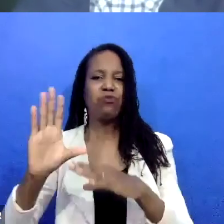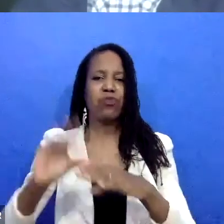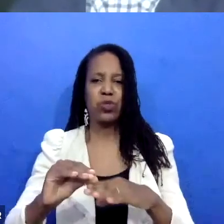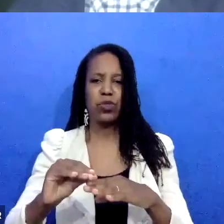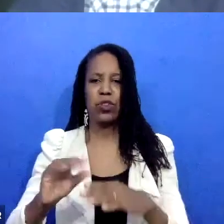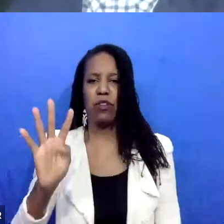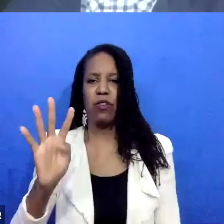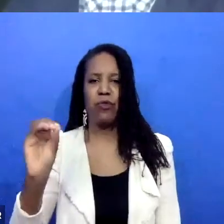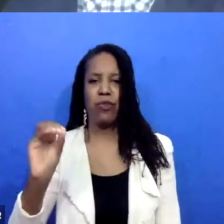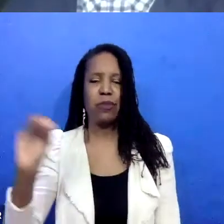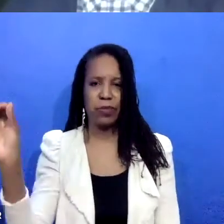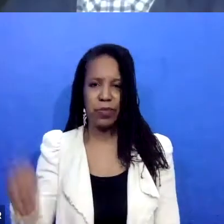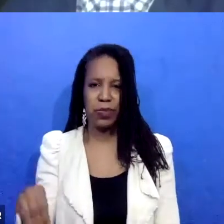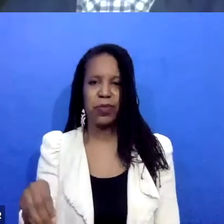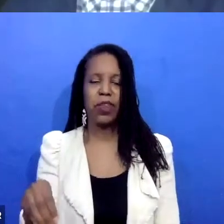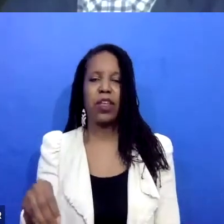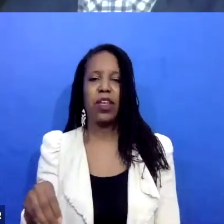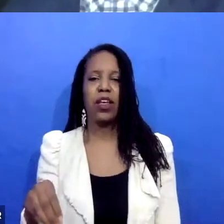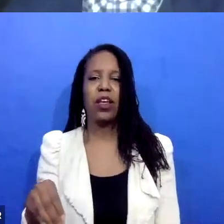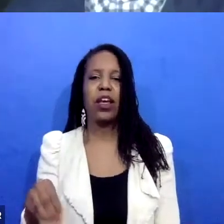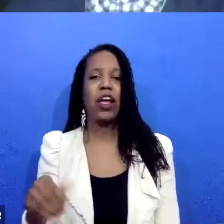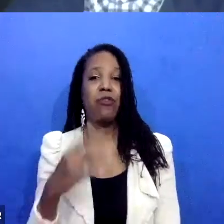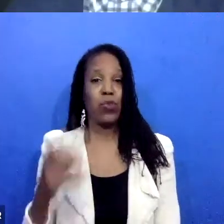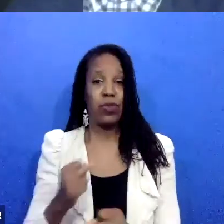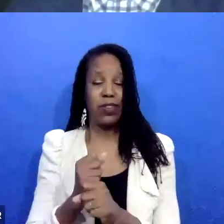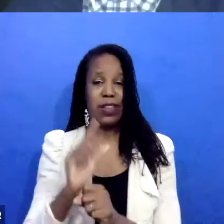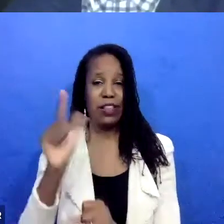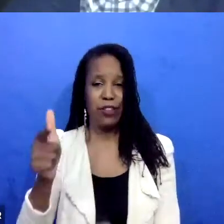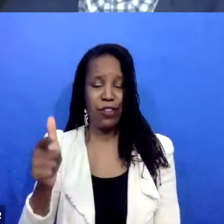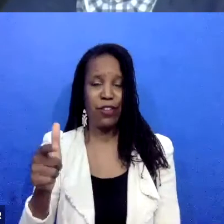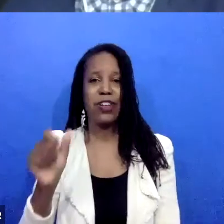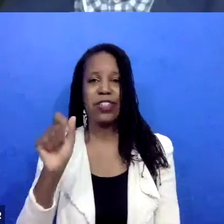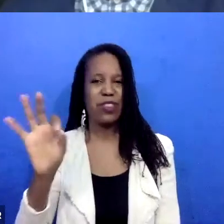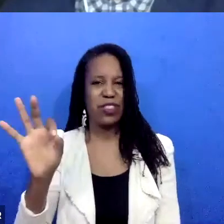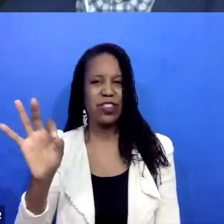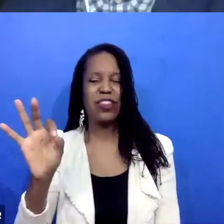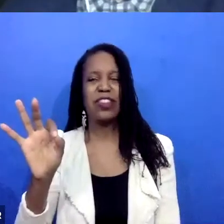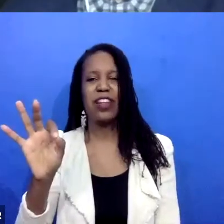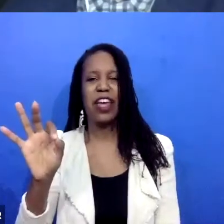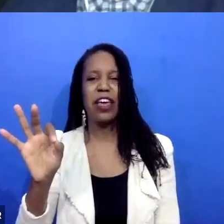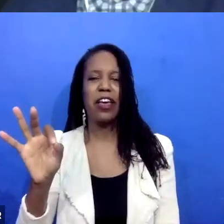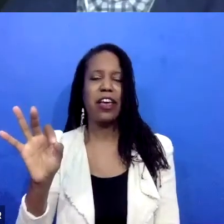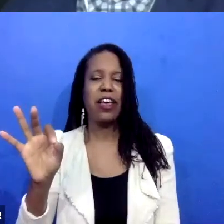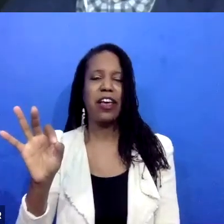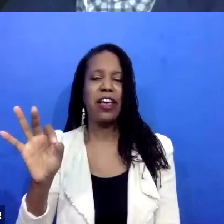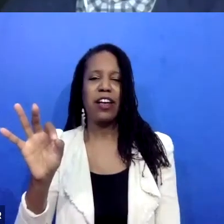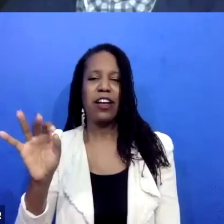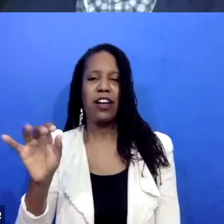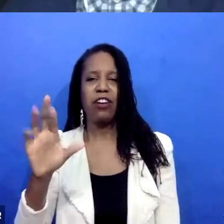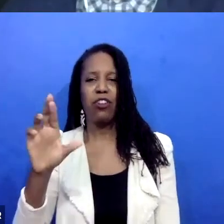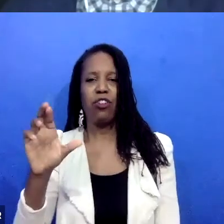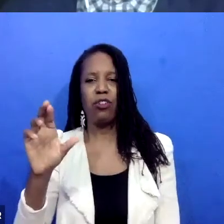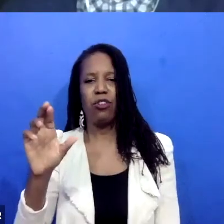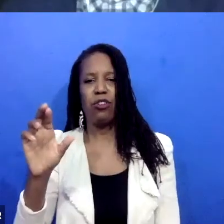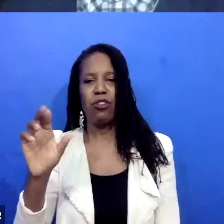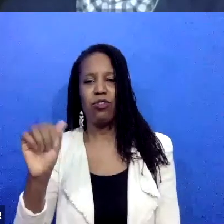a program that started a few years after that, they did a randomized control trial. And in that process, we saw a